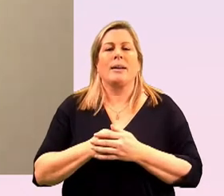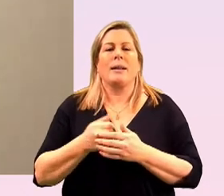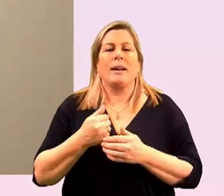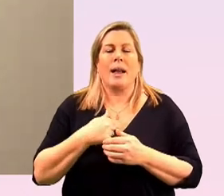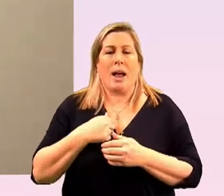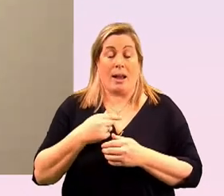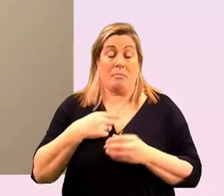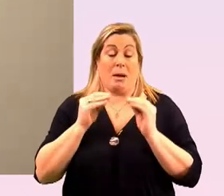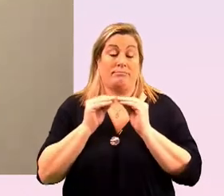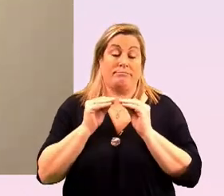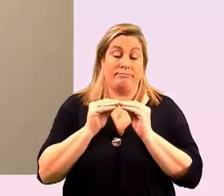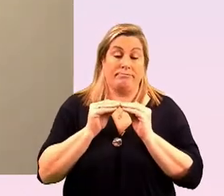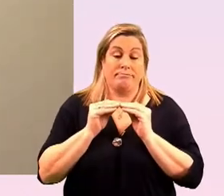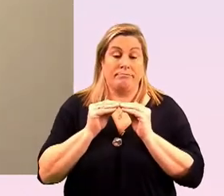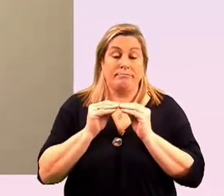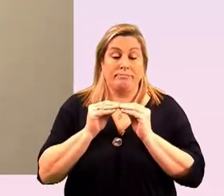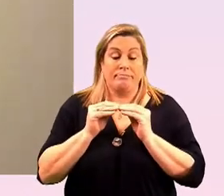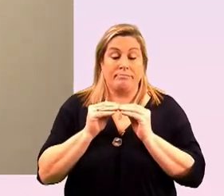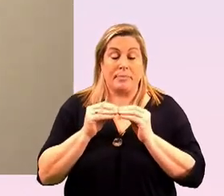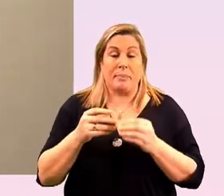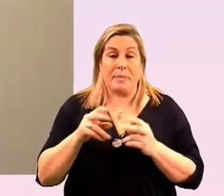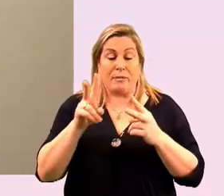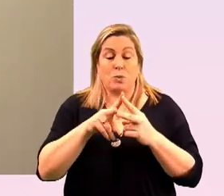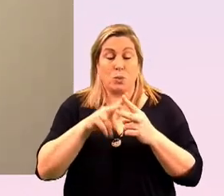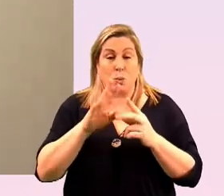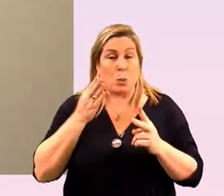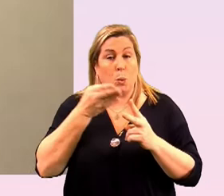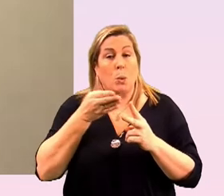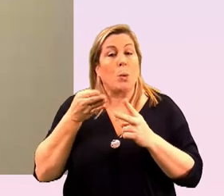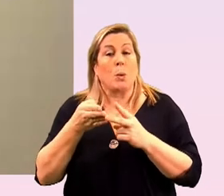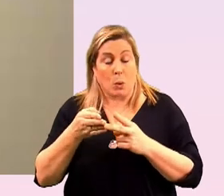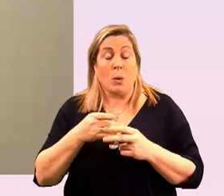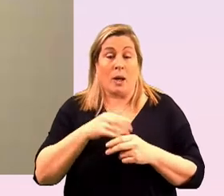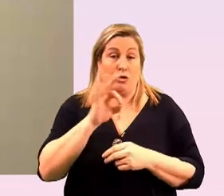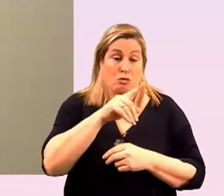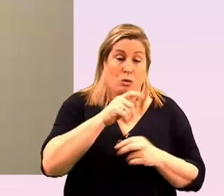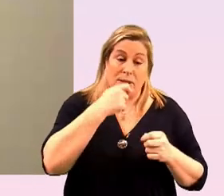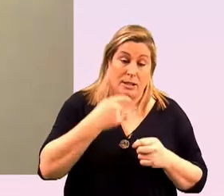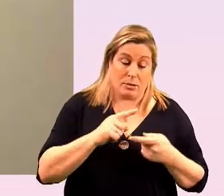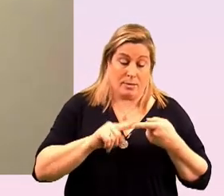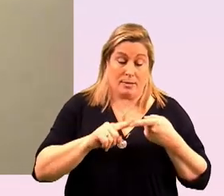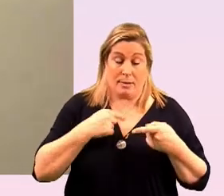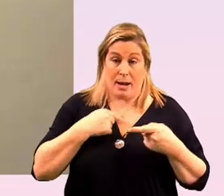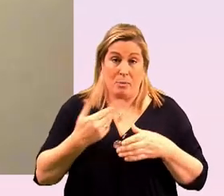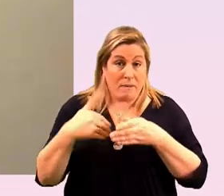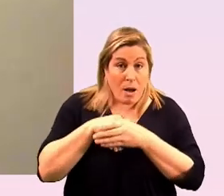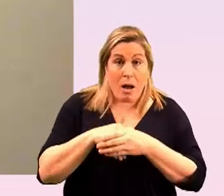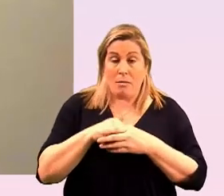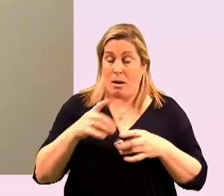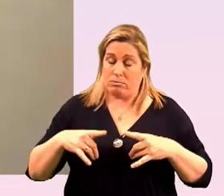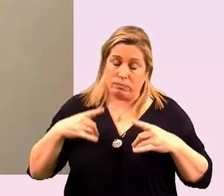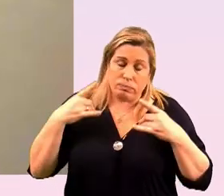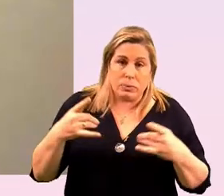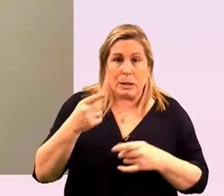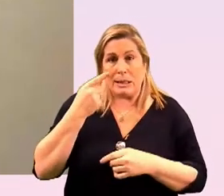my remarks um i suppose twofold as granja said as somebody who's been involved and had the privilege of seeing some of the progressive